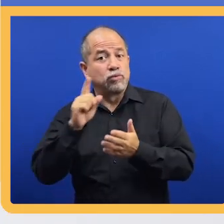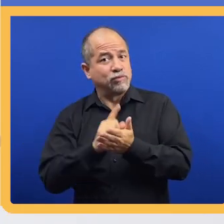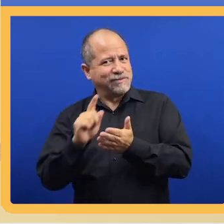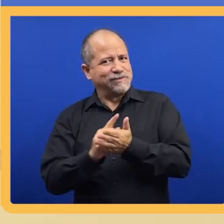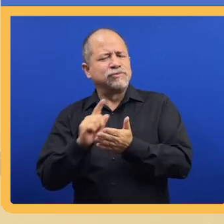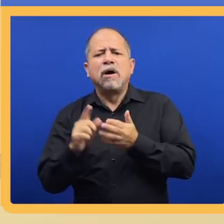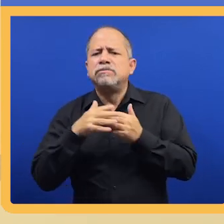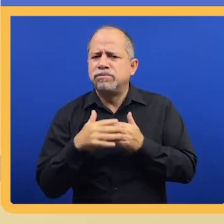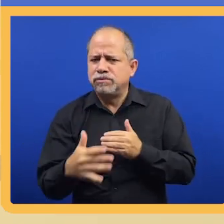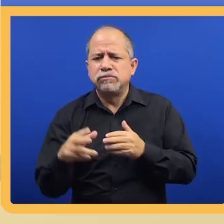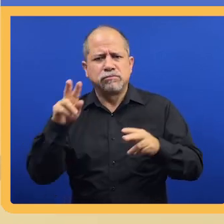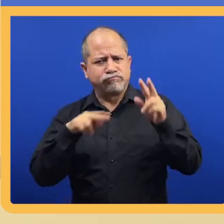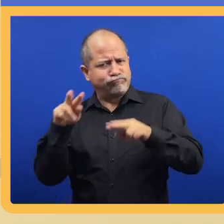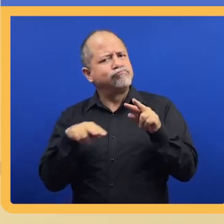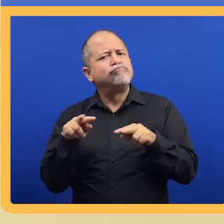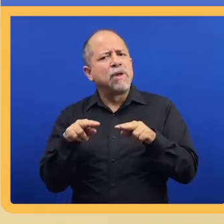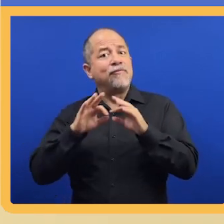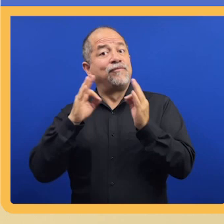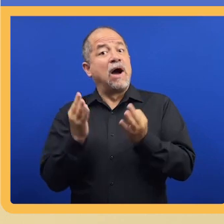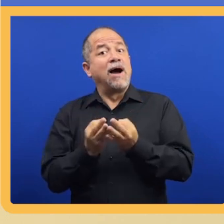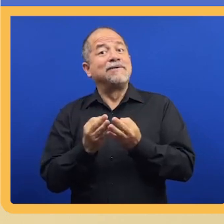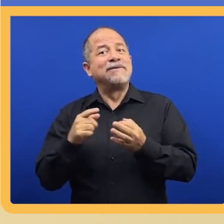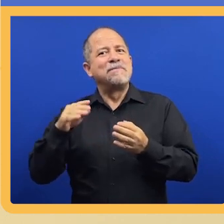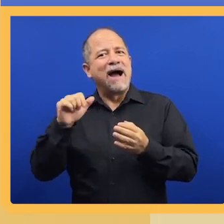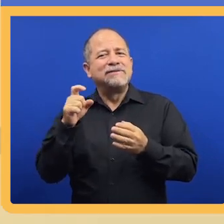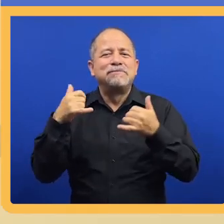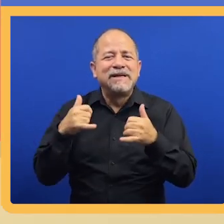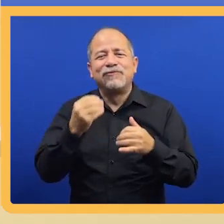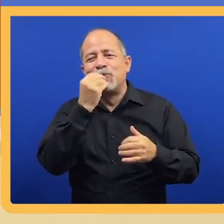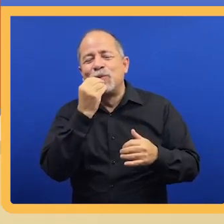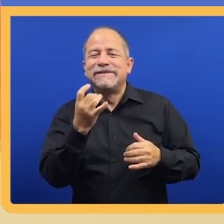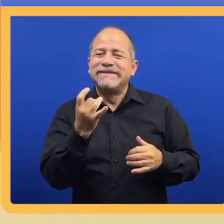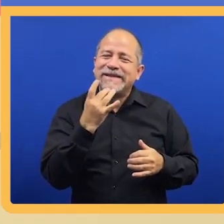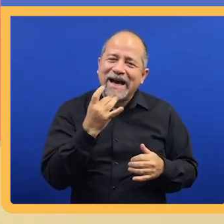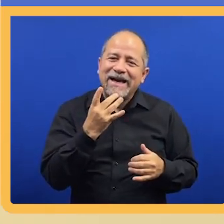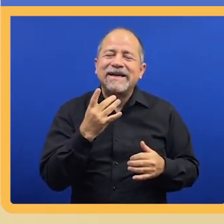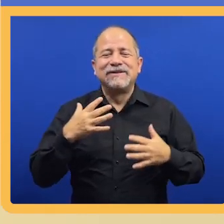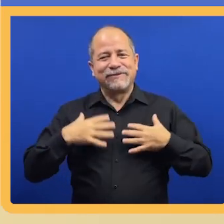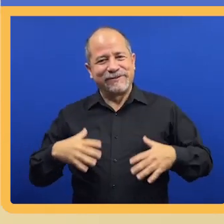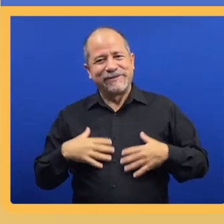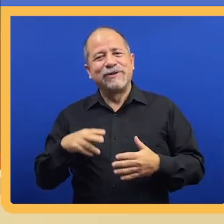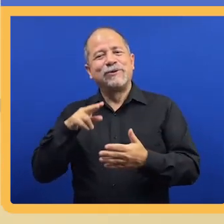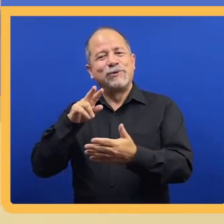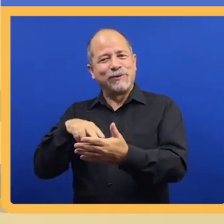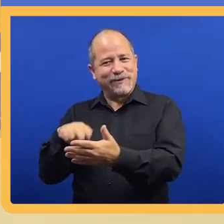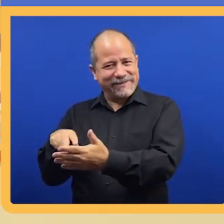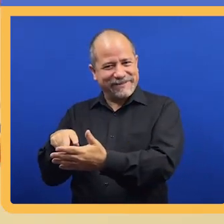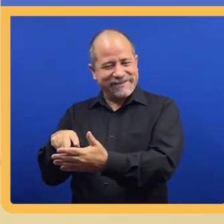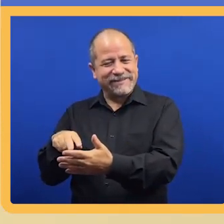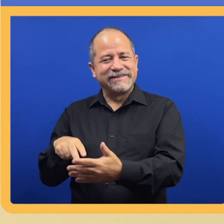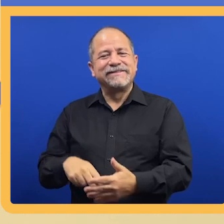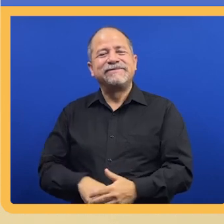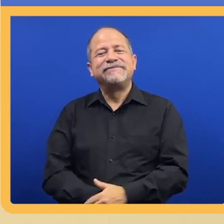next few weeks, the specialists observe the family and Max playing, having snacks, getting